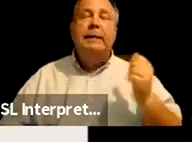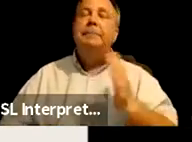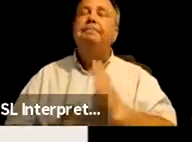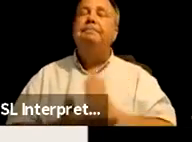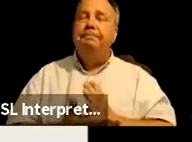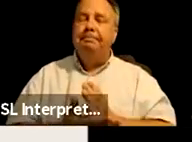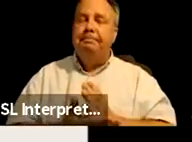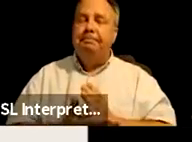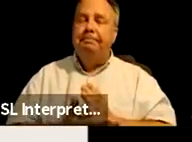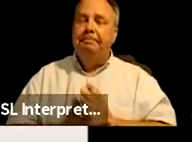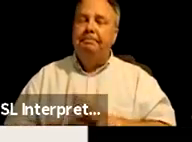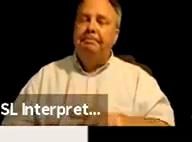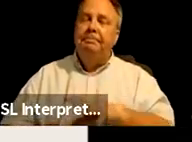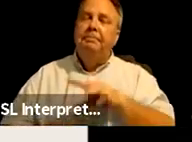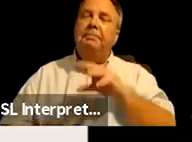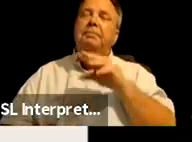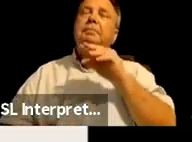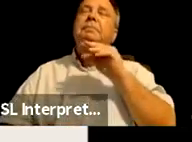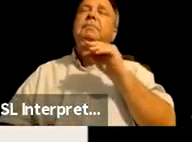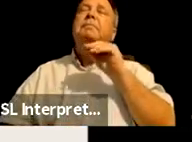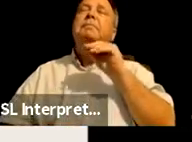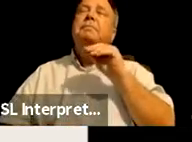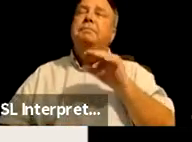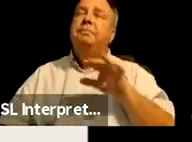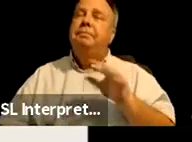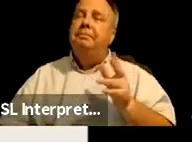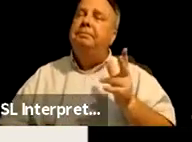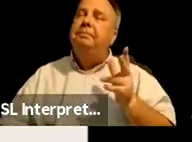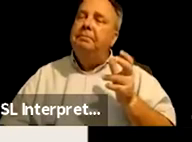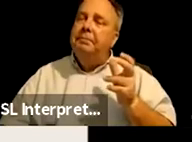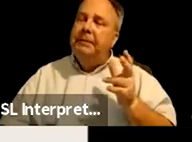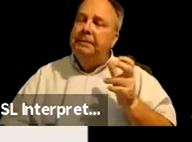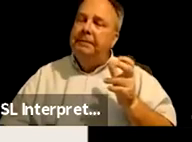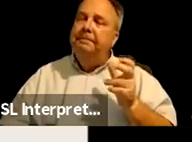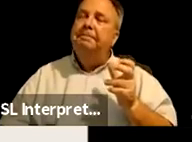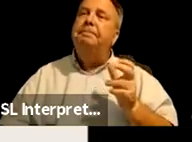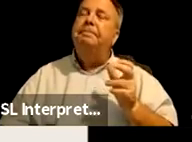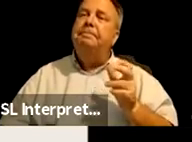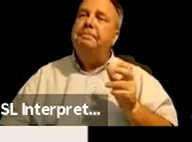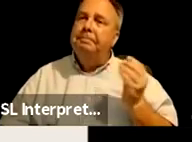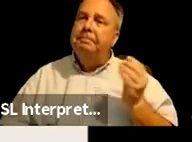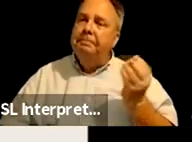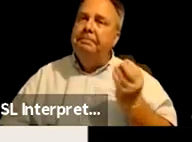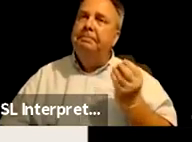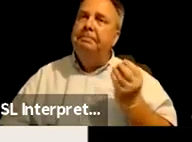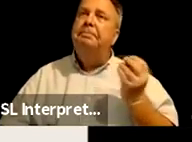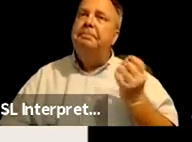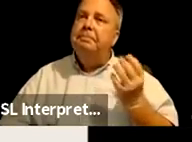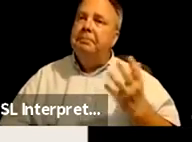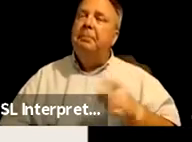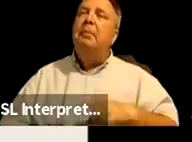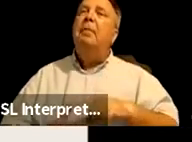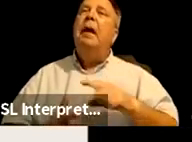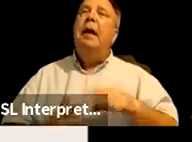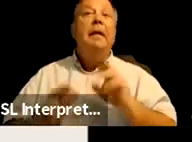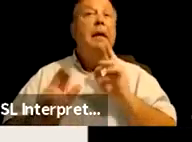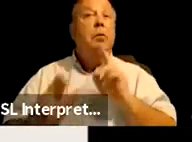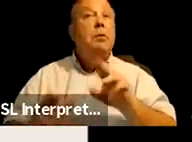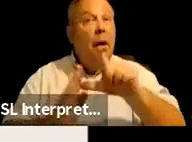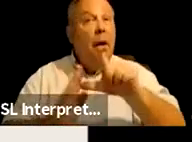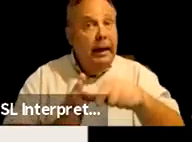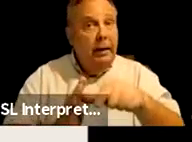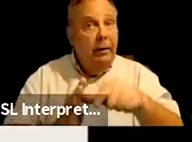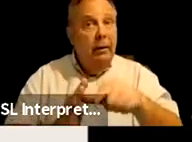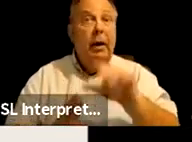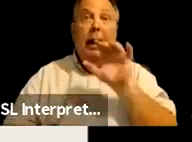and just take a breath, listen to what's being said to you, think about it and then respond later. And